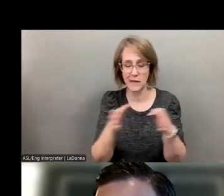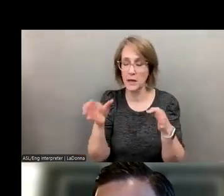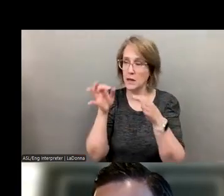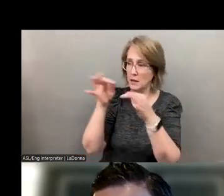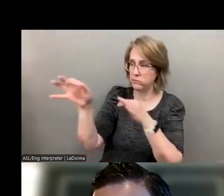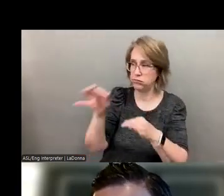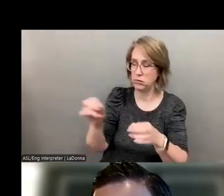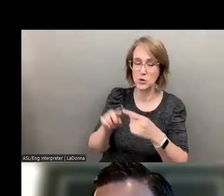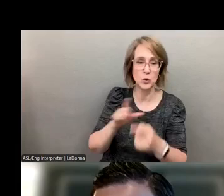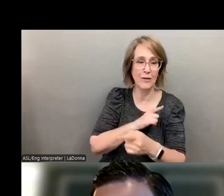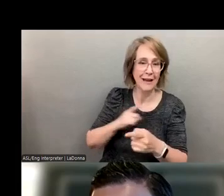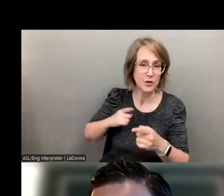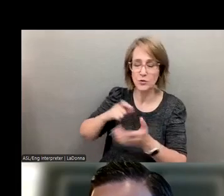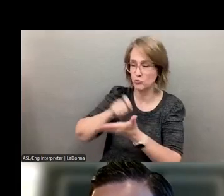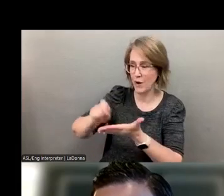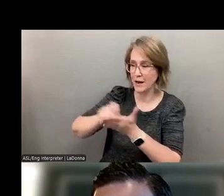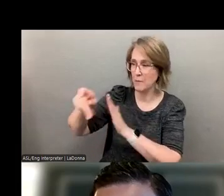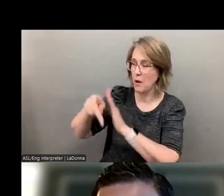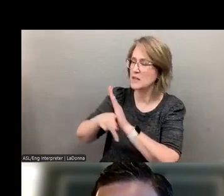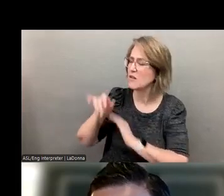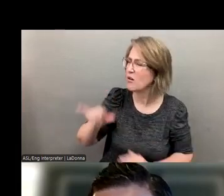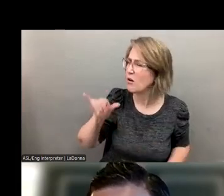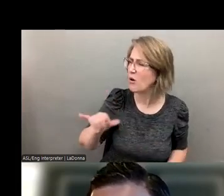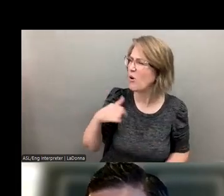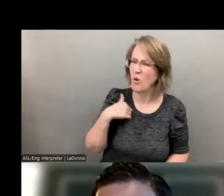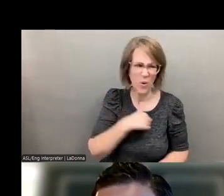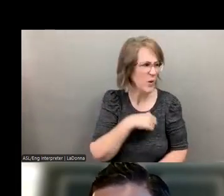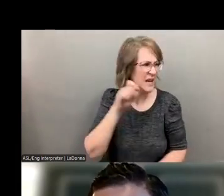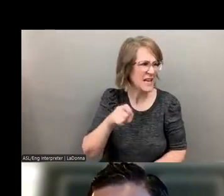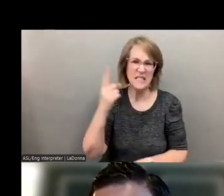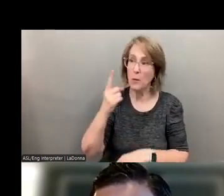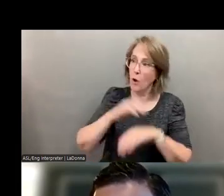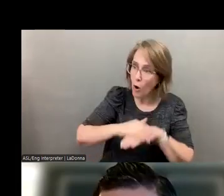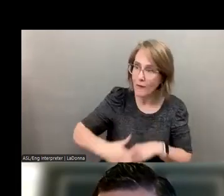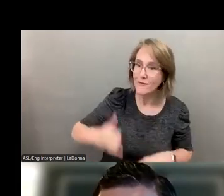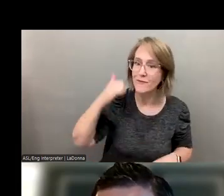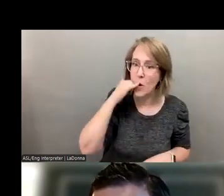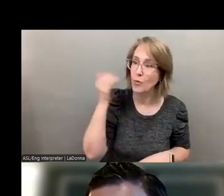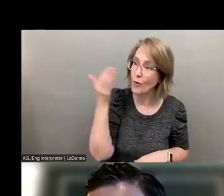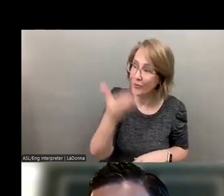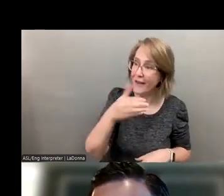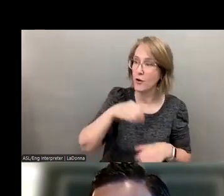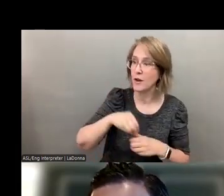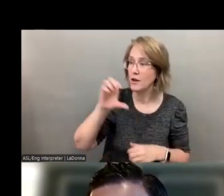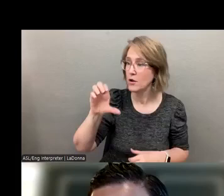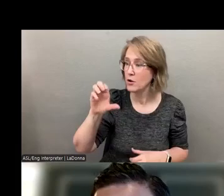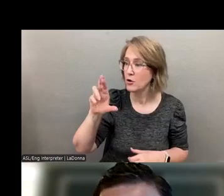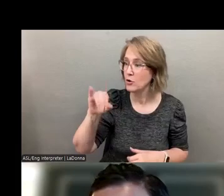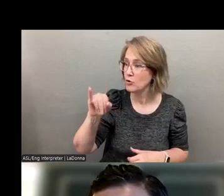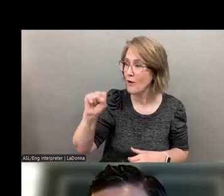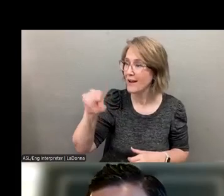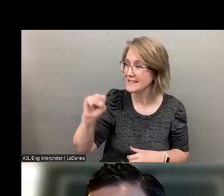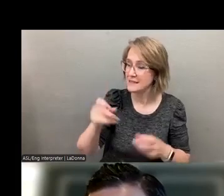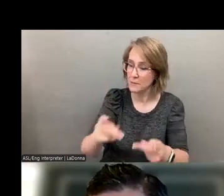policymakers to explain the need that someone needs to be at the phone or at the crisis center or mobile response, um,